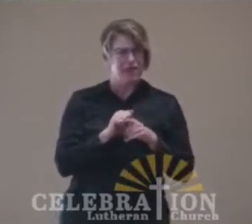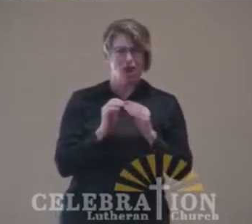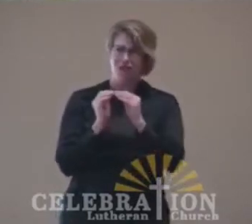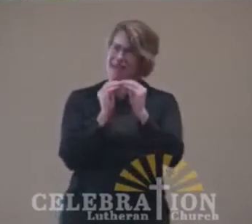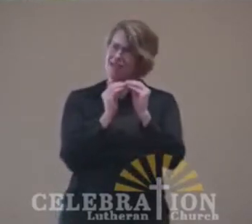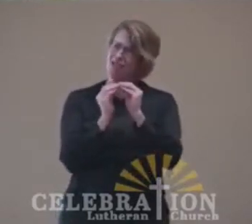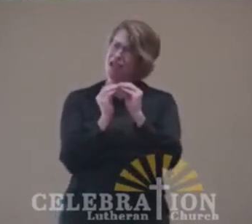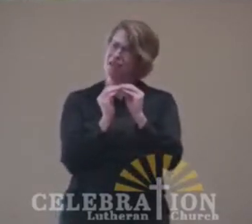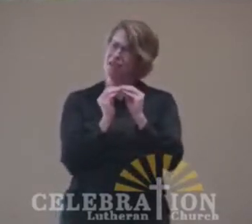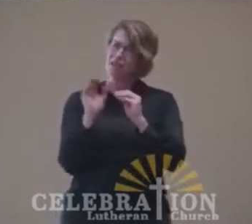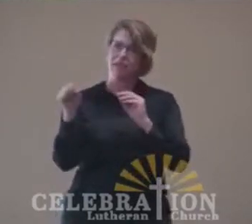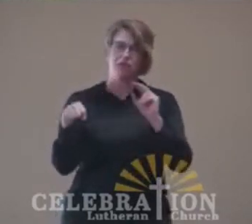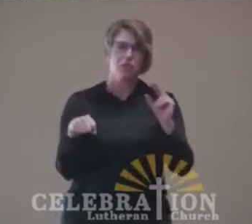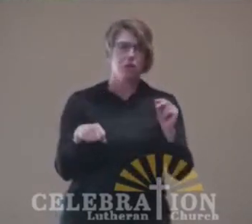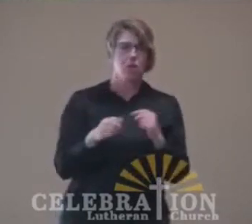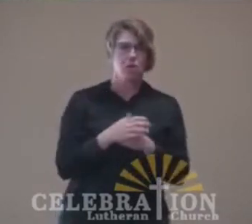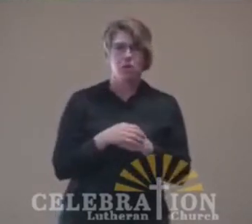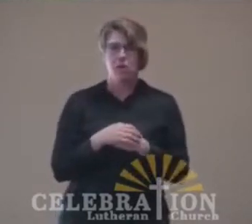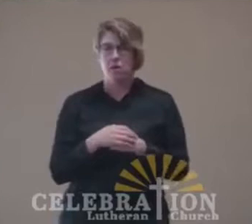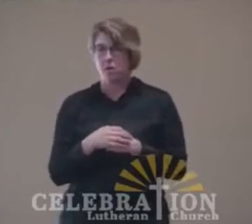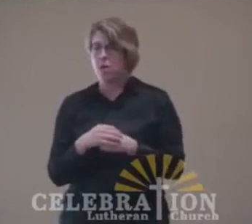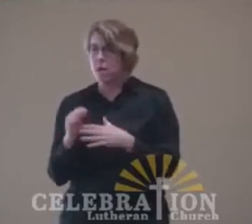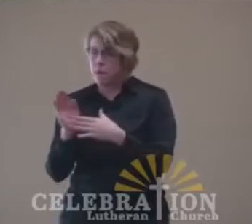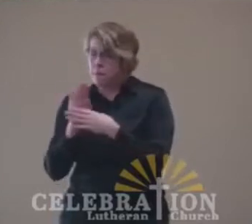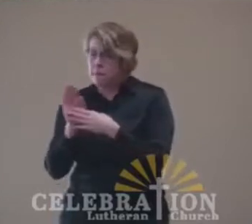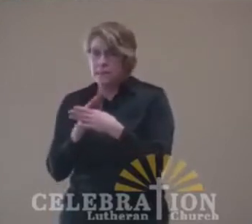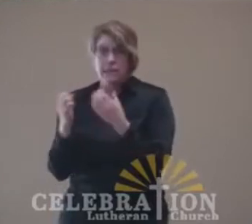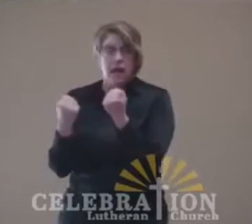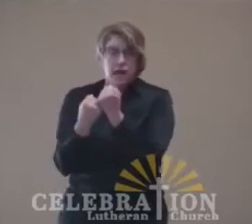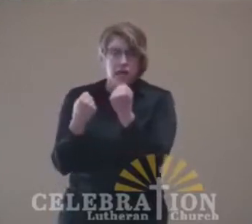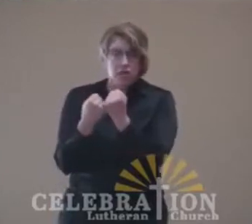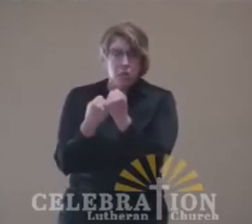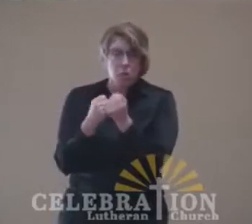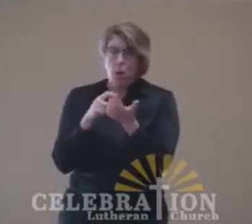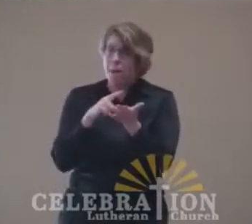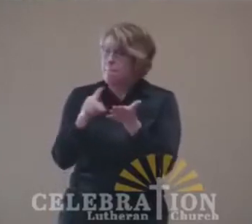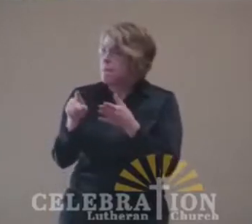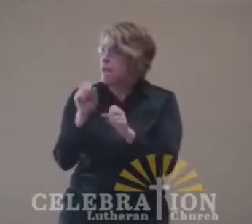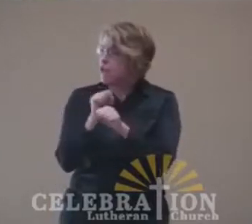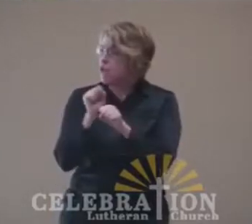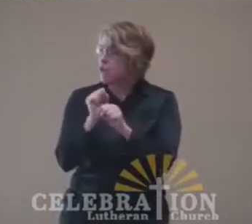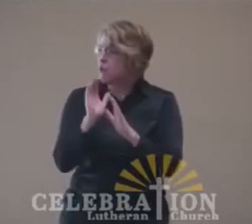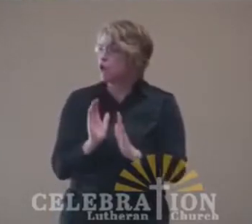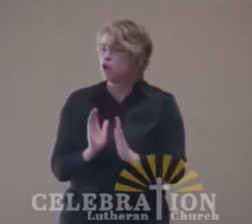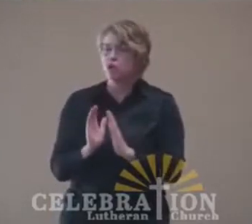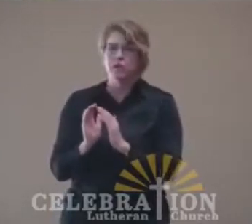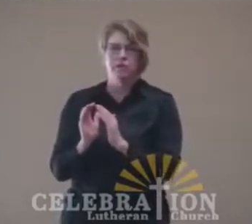just? Do the businesses I support pay their workers fairly?